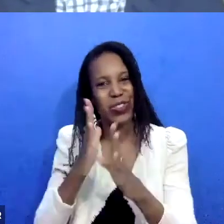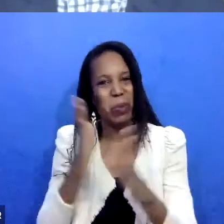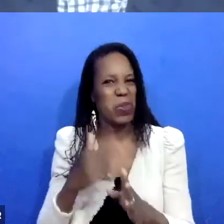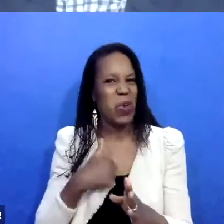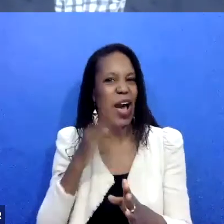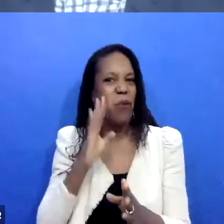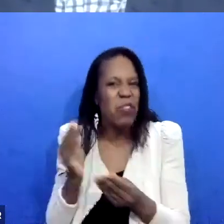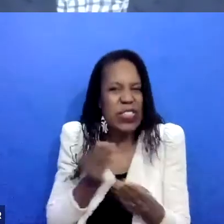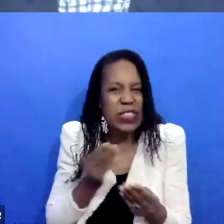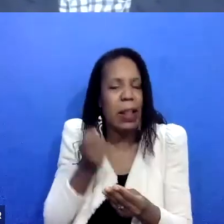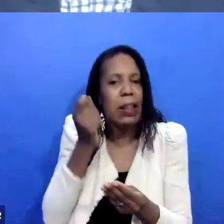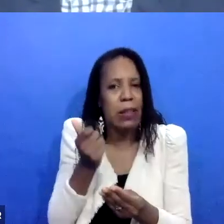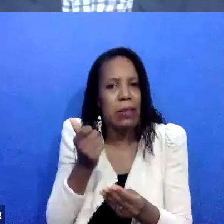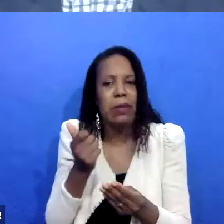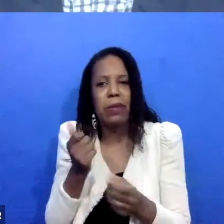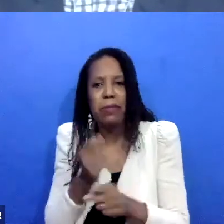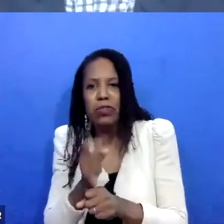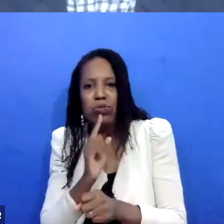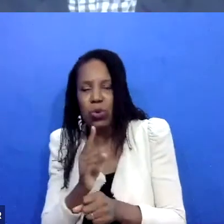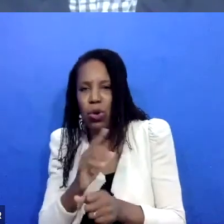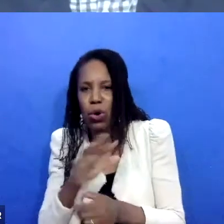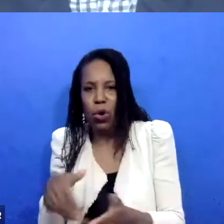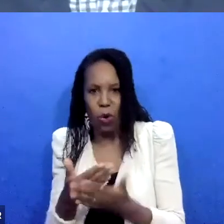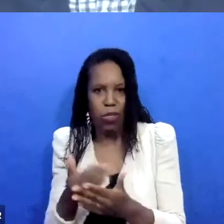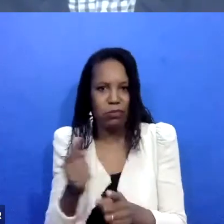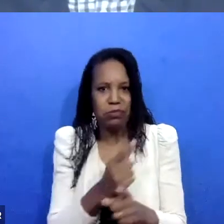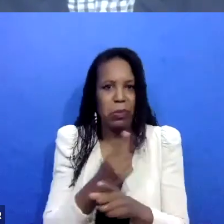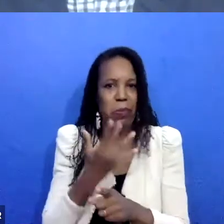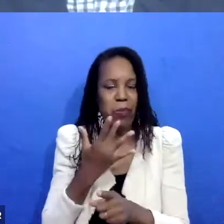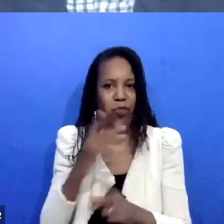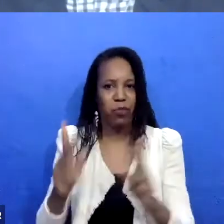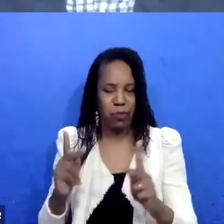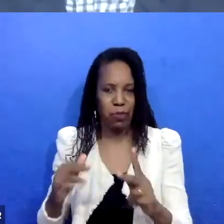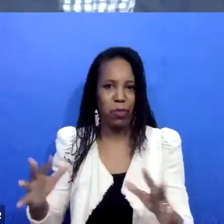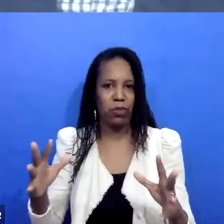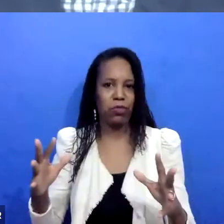move in this good direction. So that was just something I really wanted to clarify about who's present.